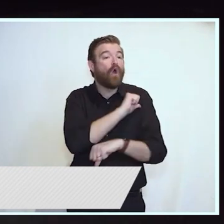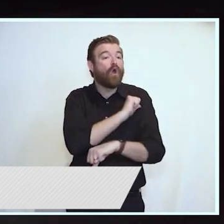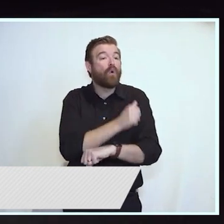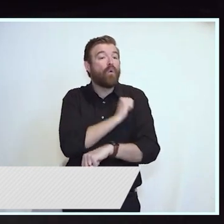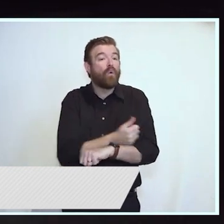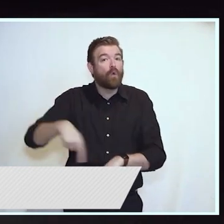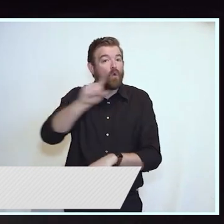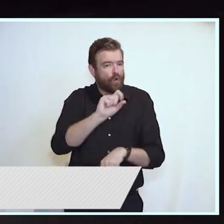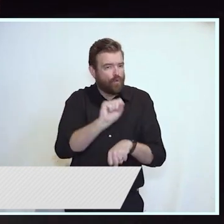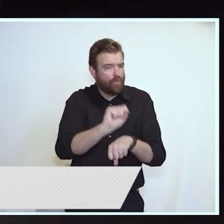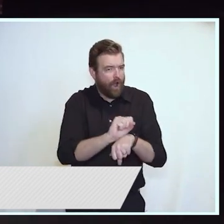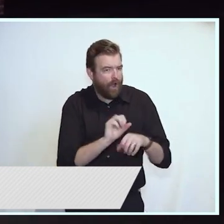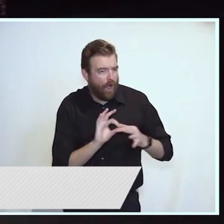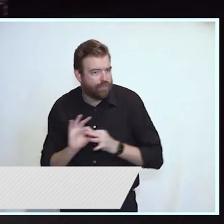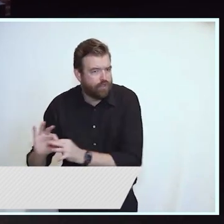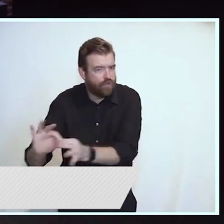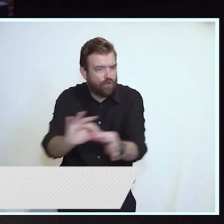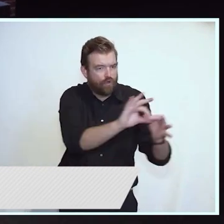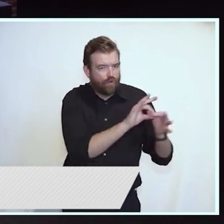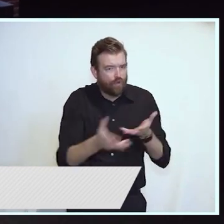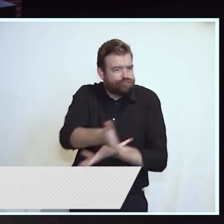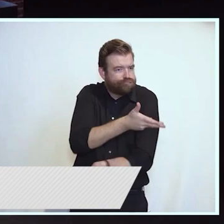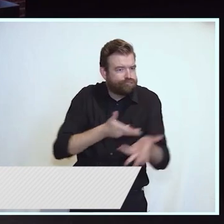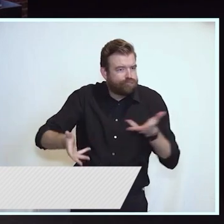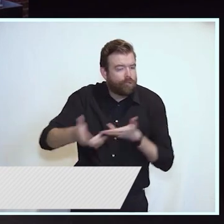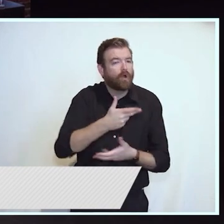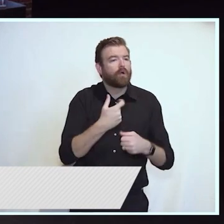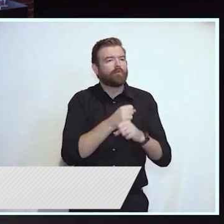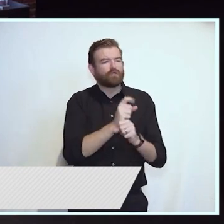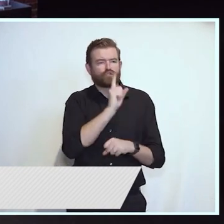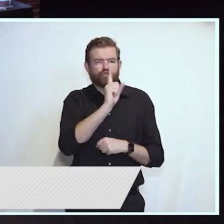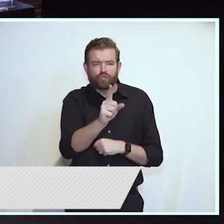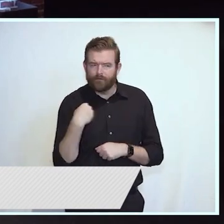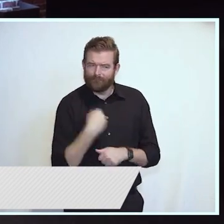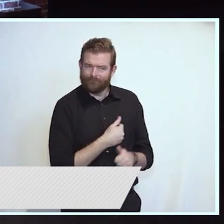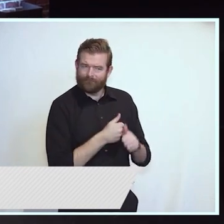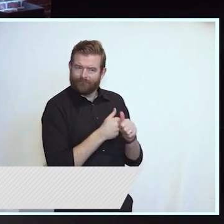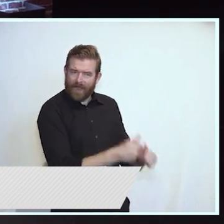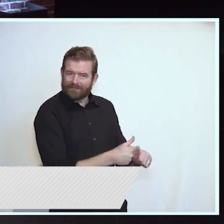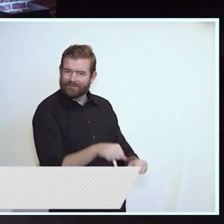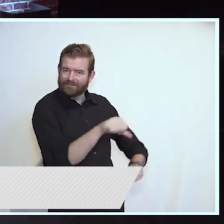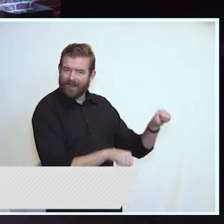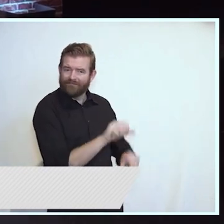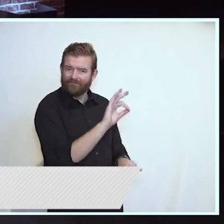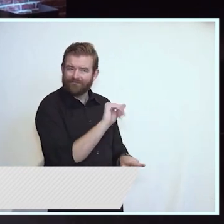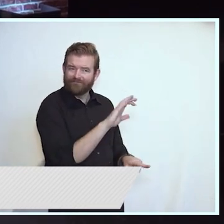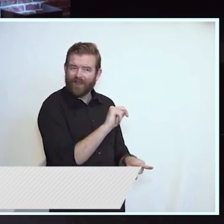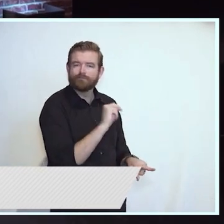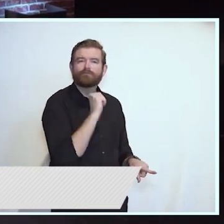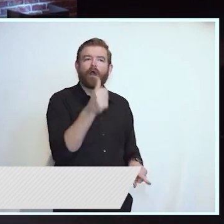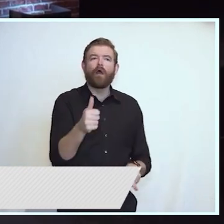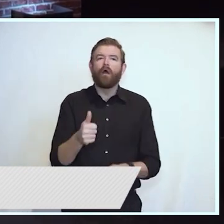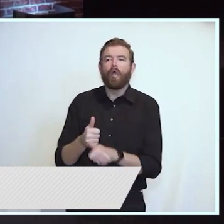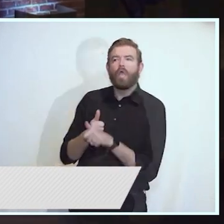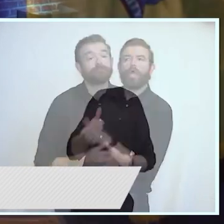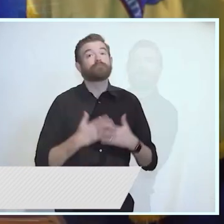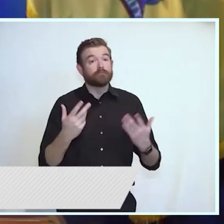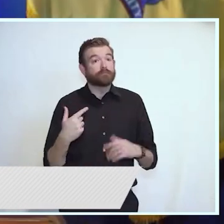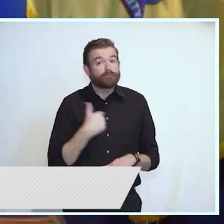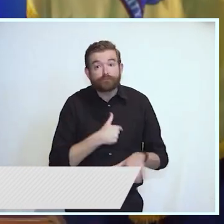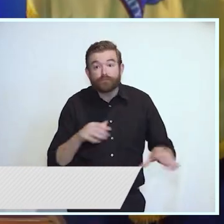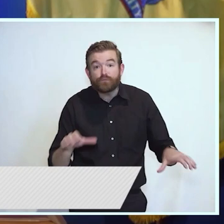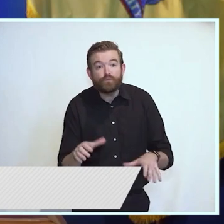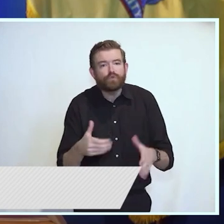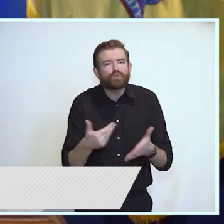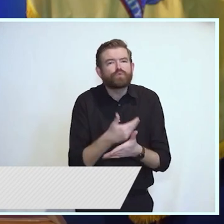New Jersey's unemployment rate is still much higher than the national average. We've got a labor shortage in the state because I think the governor was too generous for